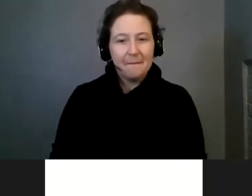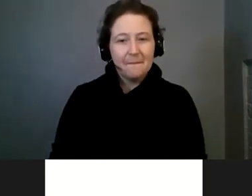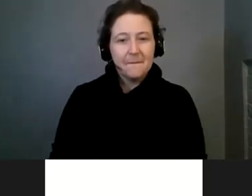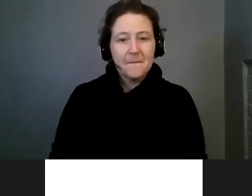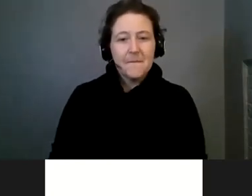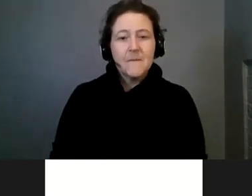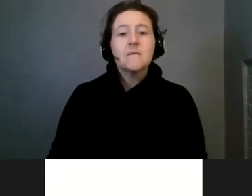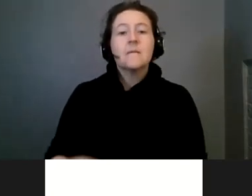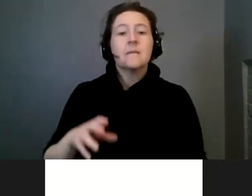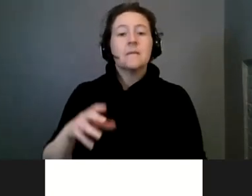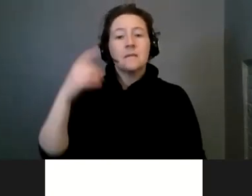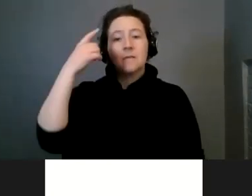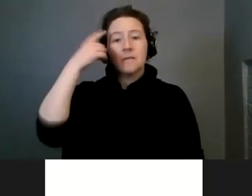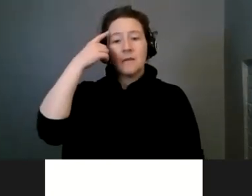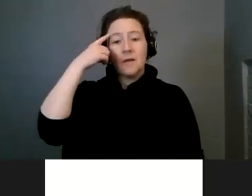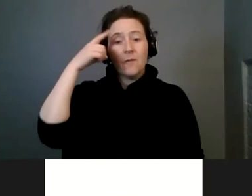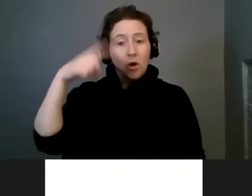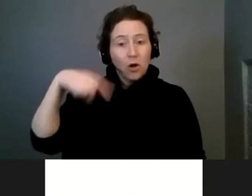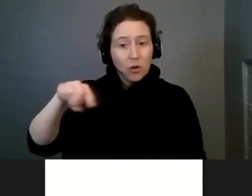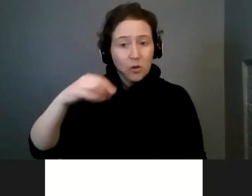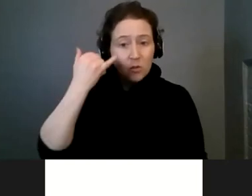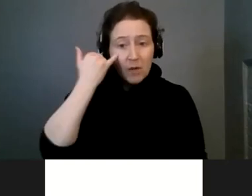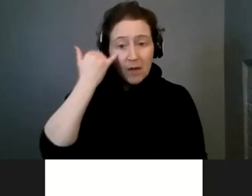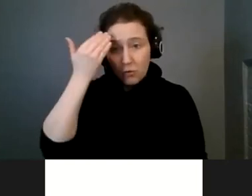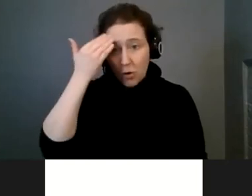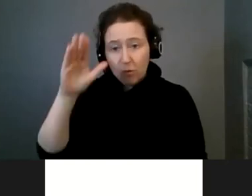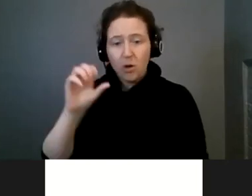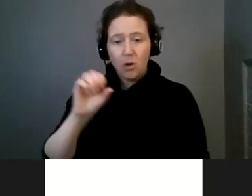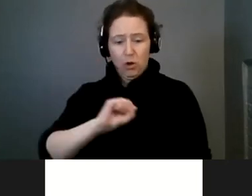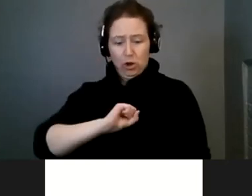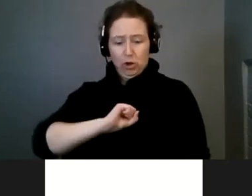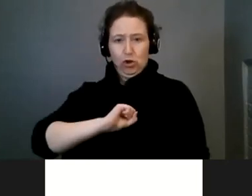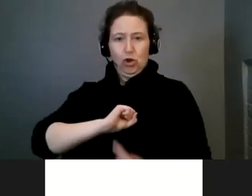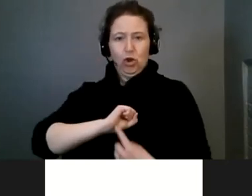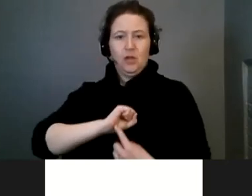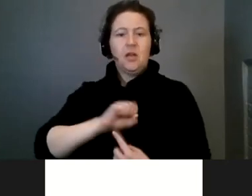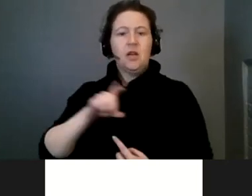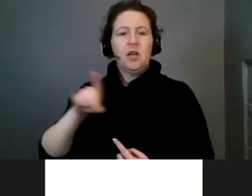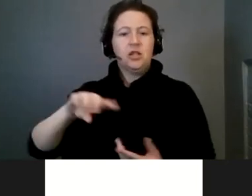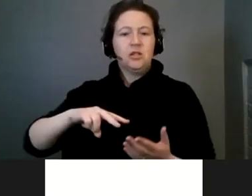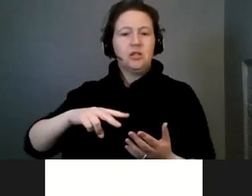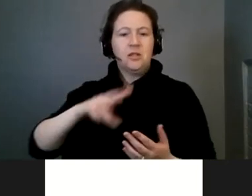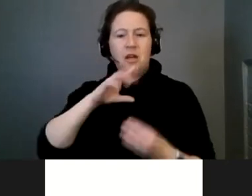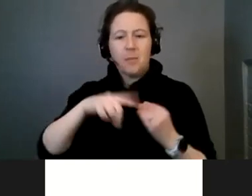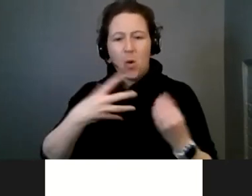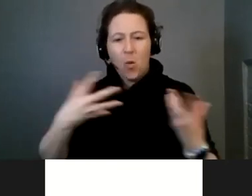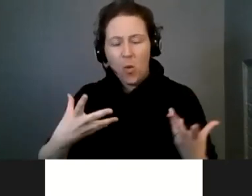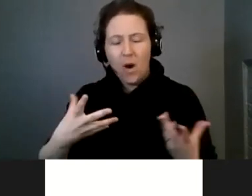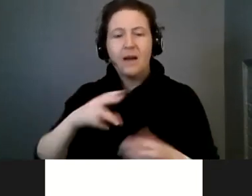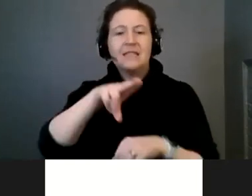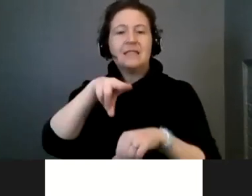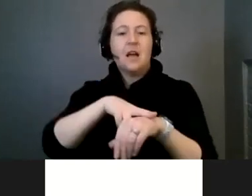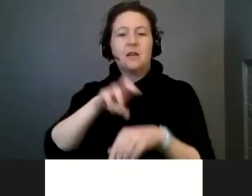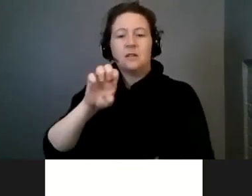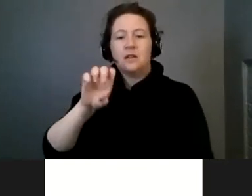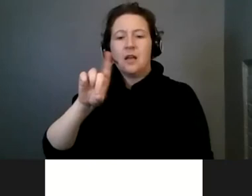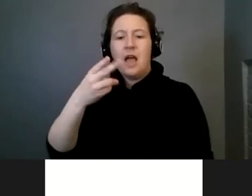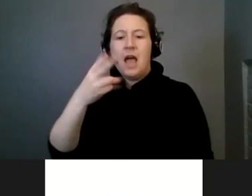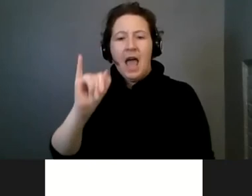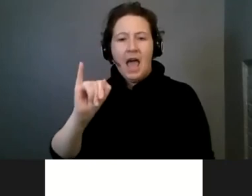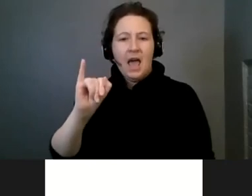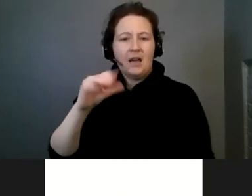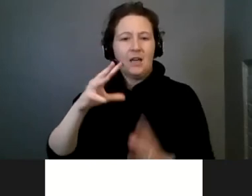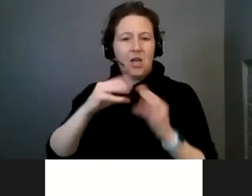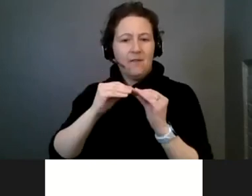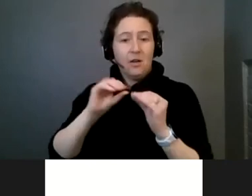So for those of you who don't know, Shirley's referring to the National Eddie Conference. And Shirley is one of the deaf mentors